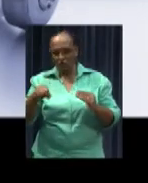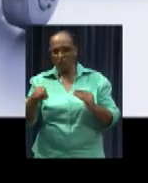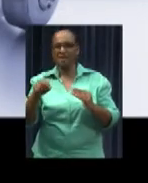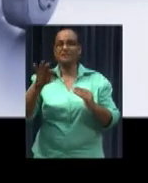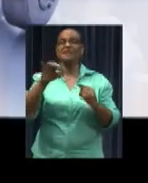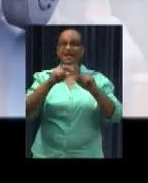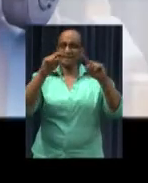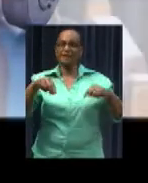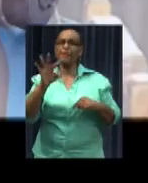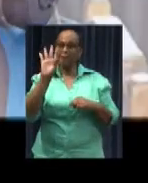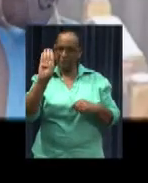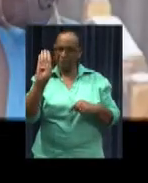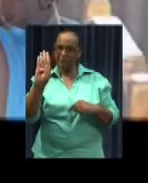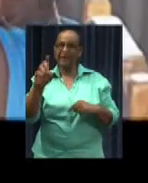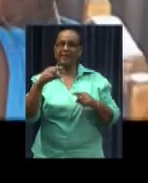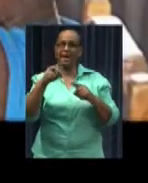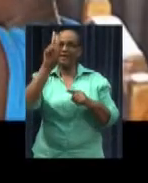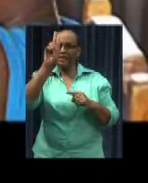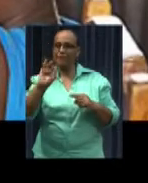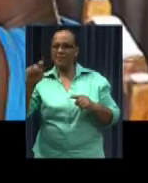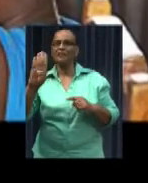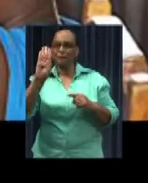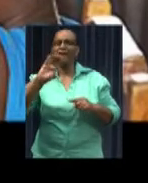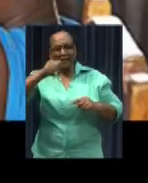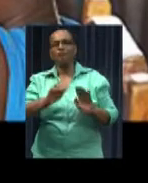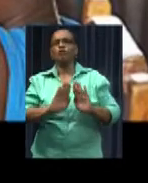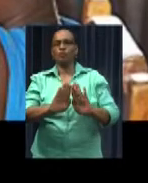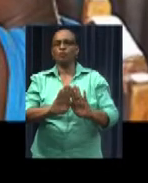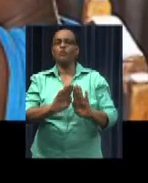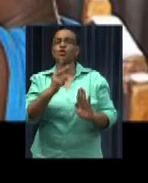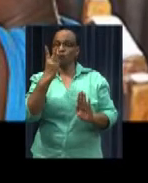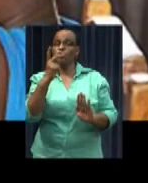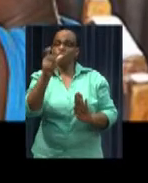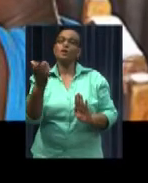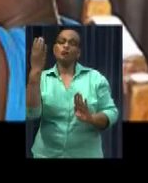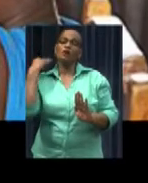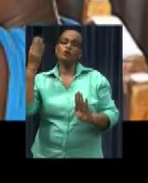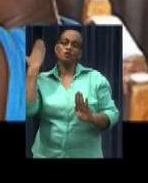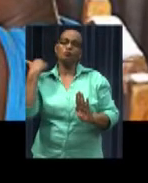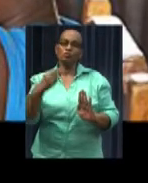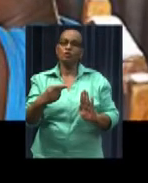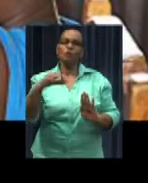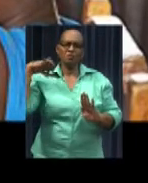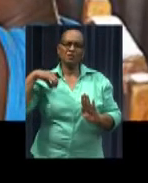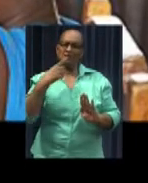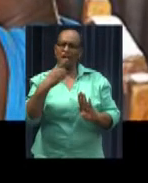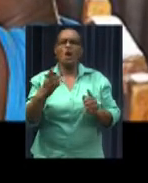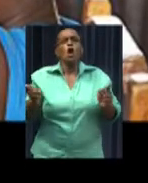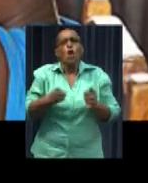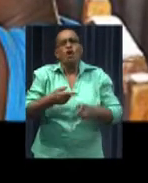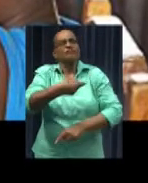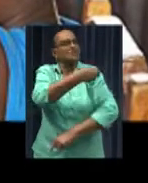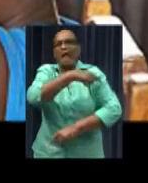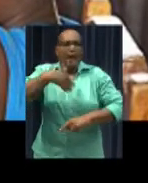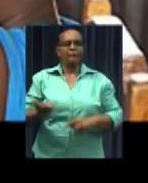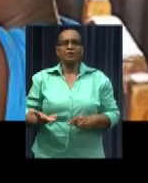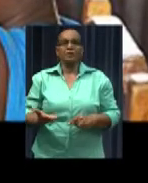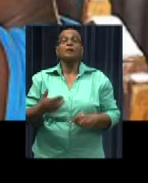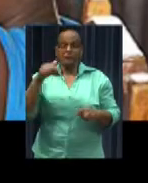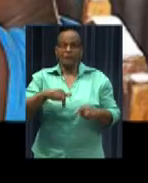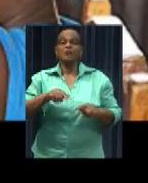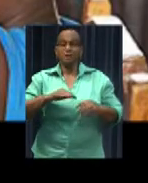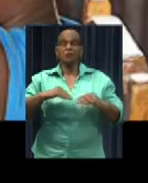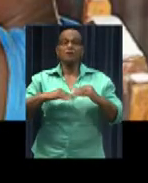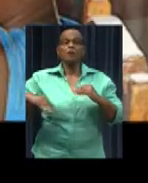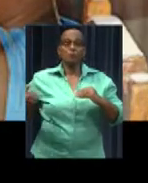whooping cough, tetanus, oeflaventia type B and hepatitis B. Two weeks ago, the Ministry reported there